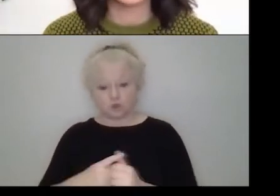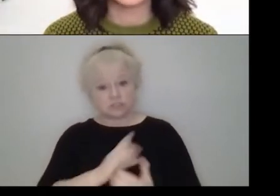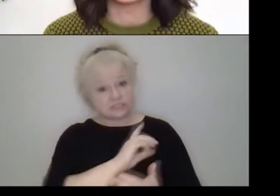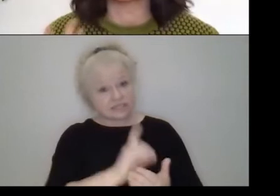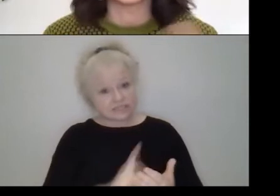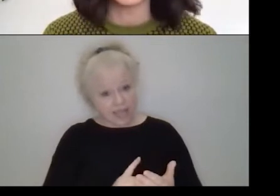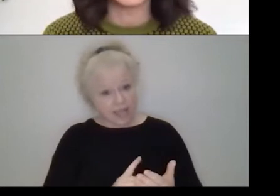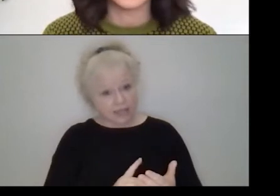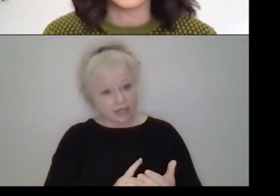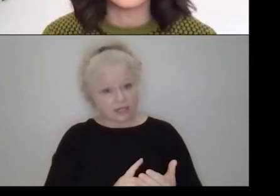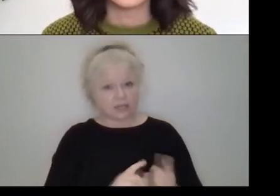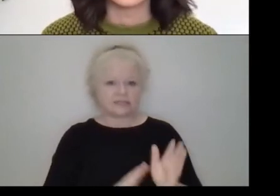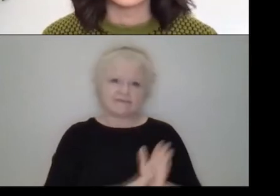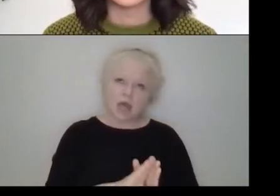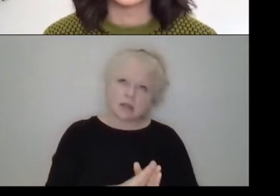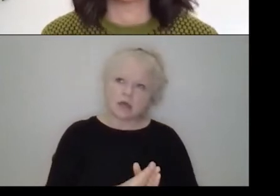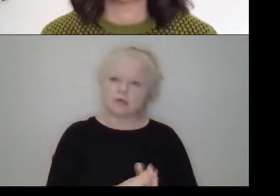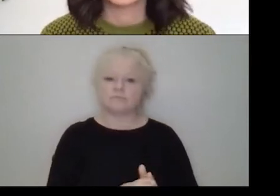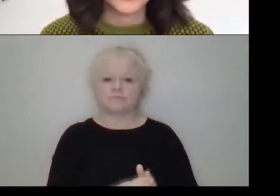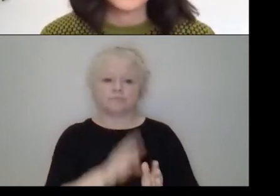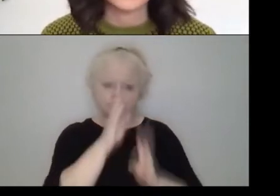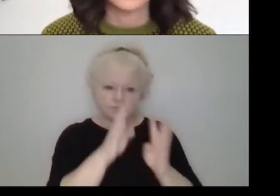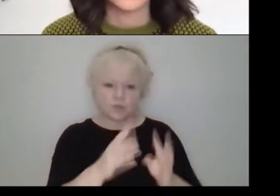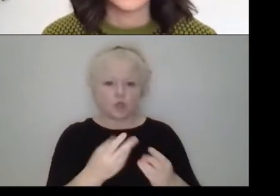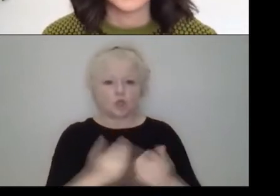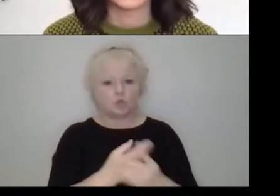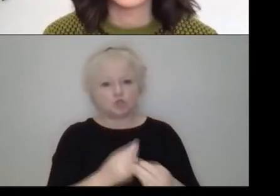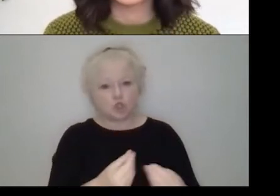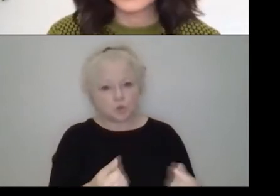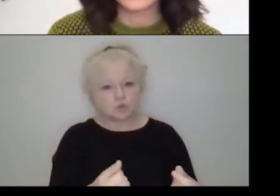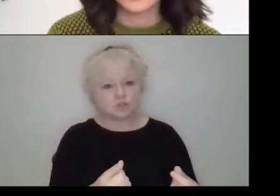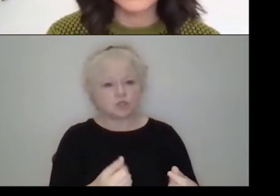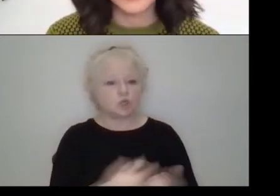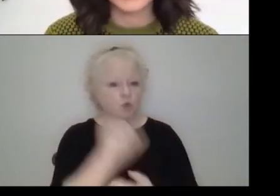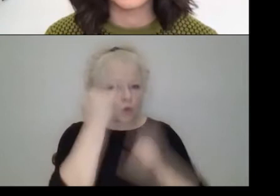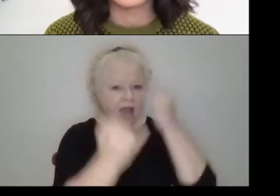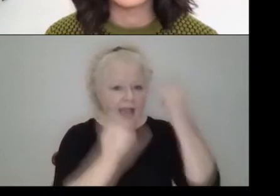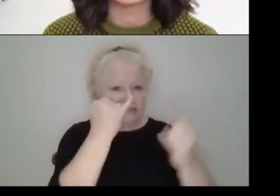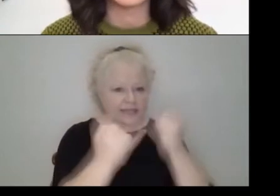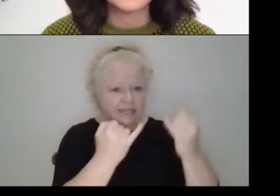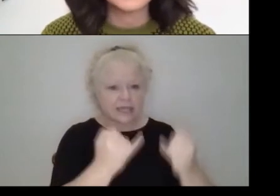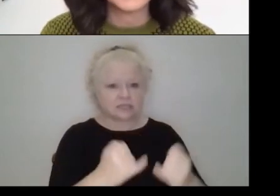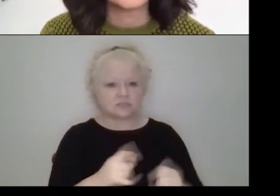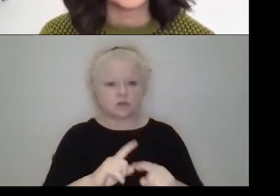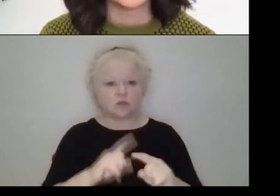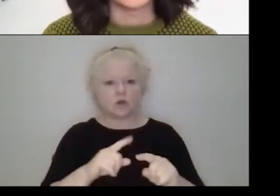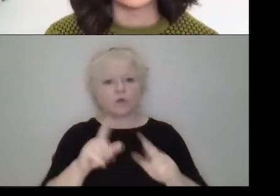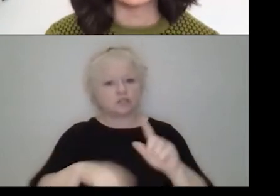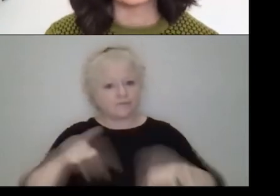focused in development, uh, new solutions, uh, and new ideas to collaborate with this diversity.